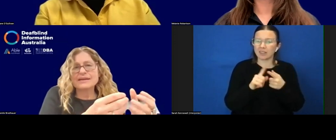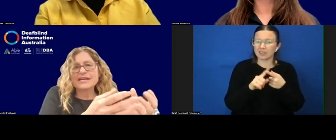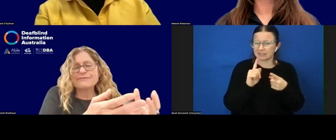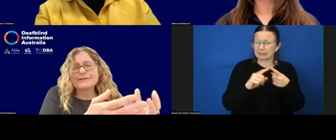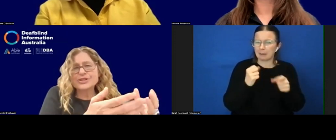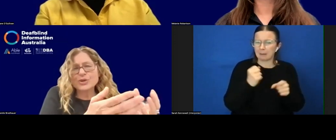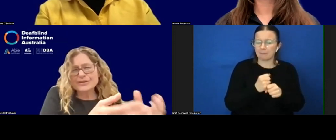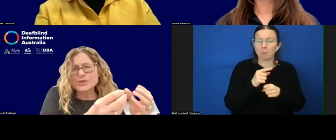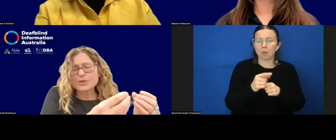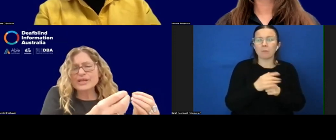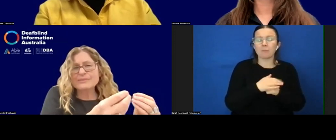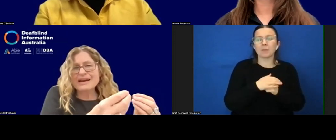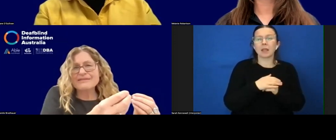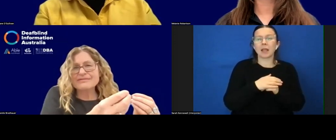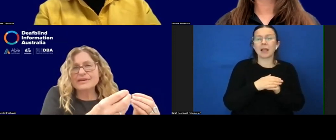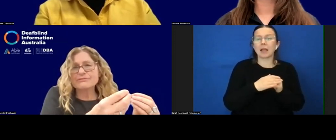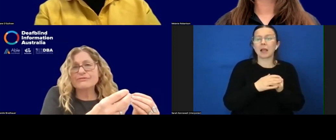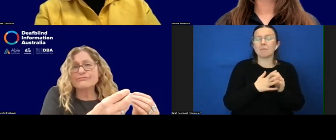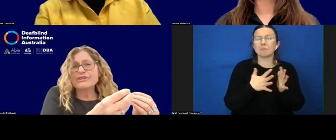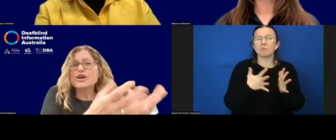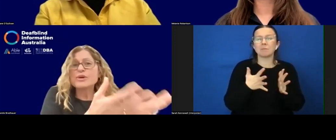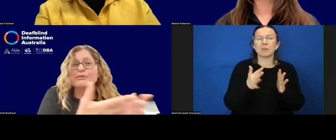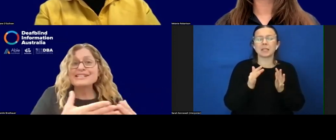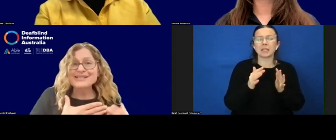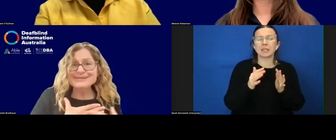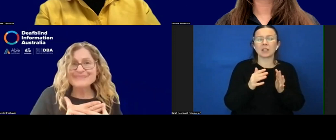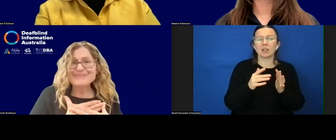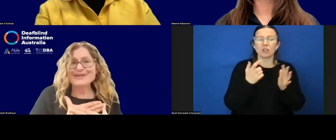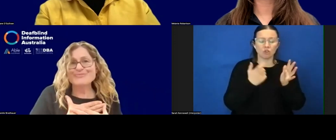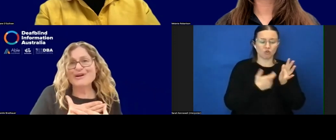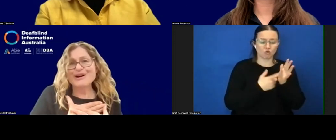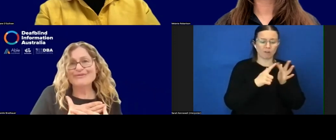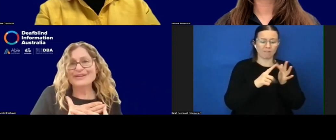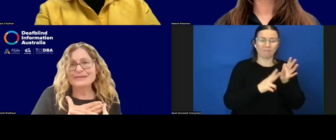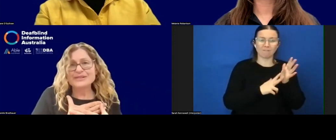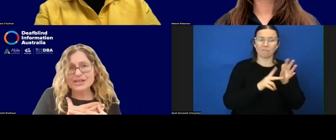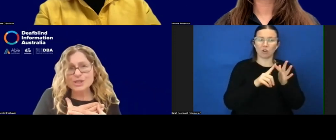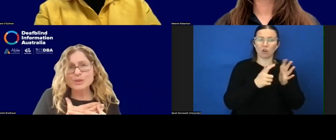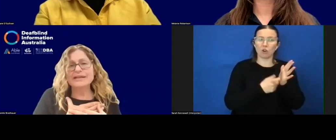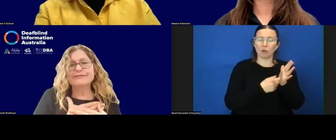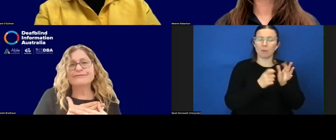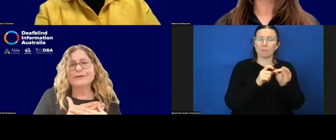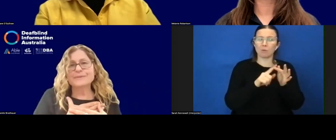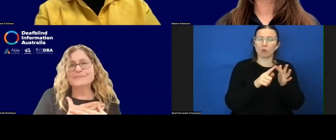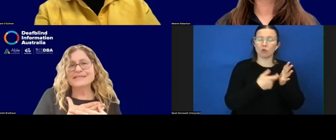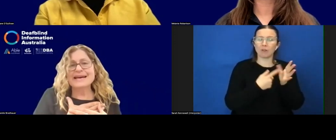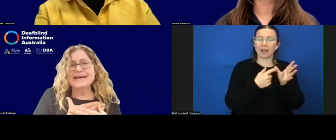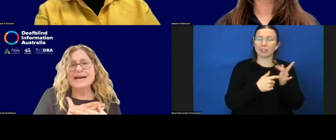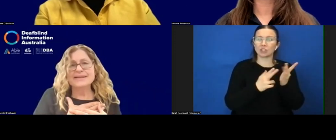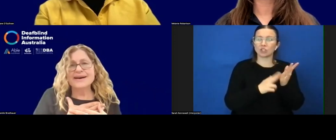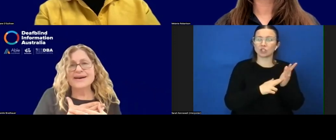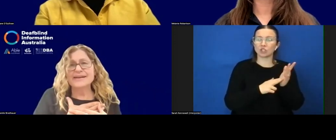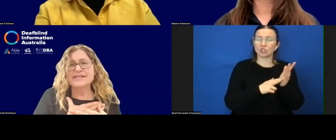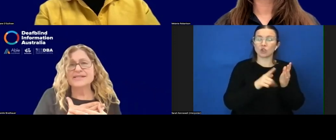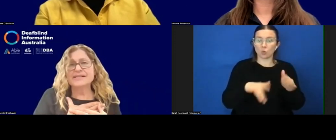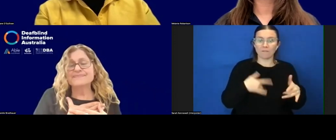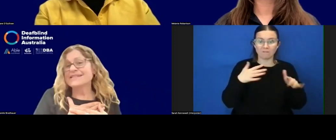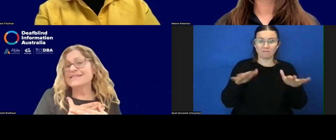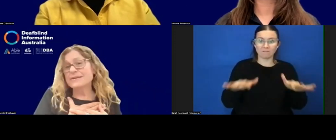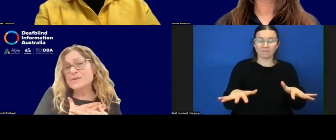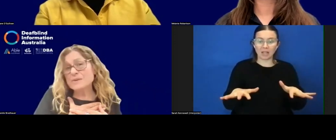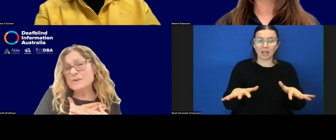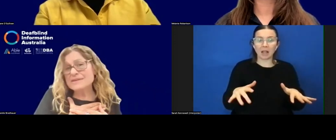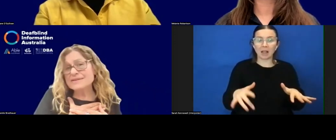If we talk, if we you're talking about the reverberation that you might feel tactually from say a large